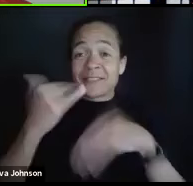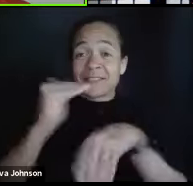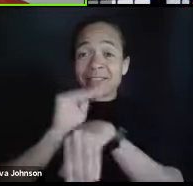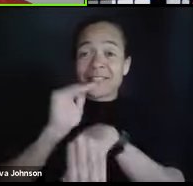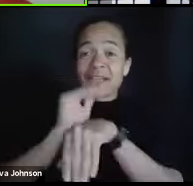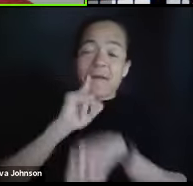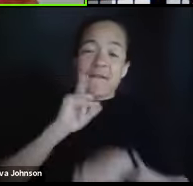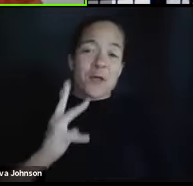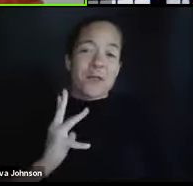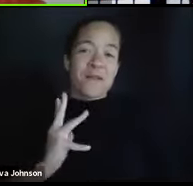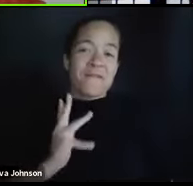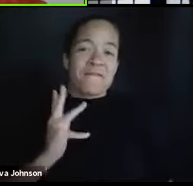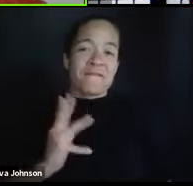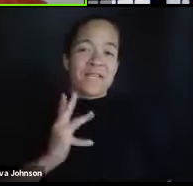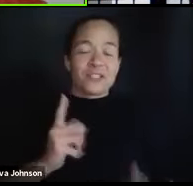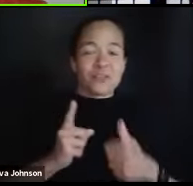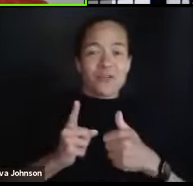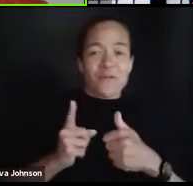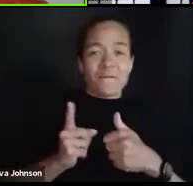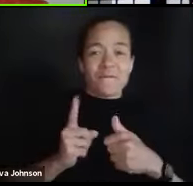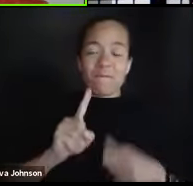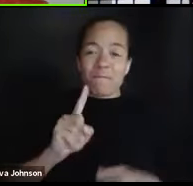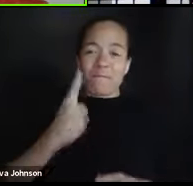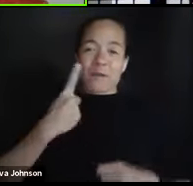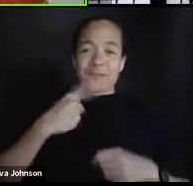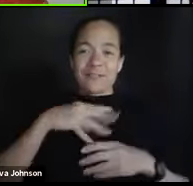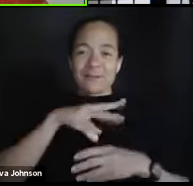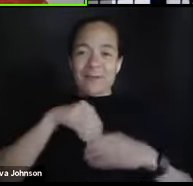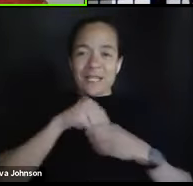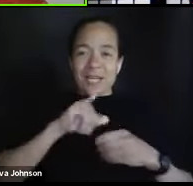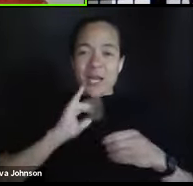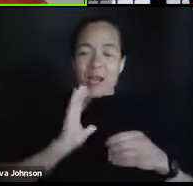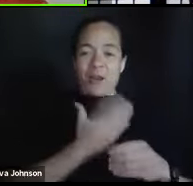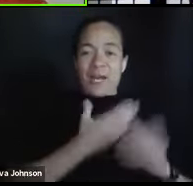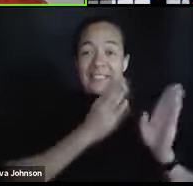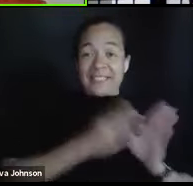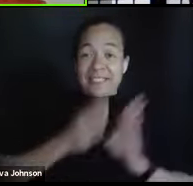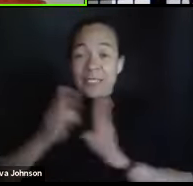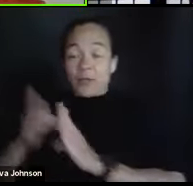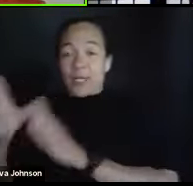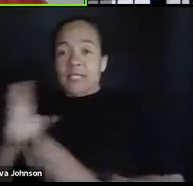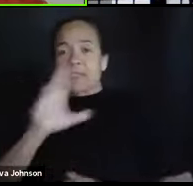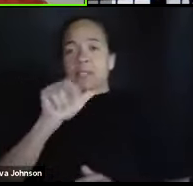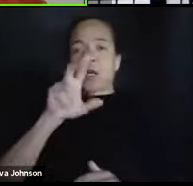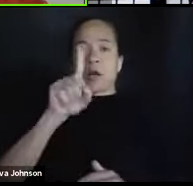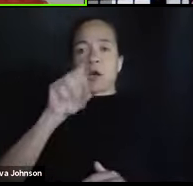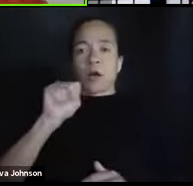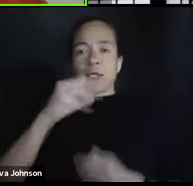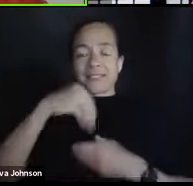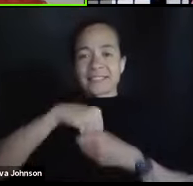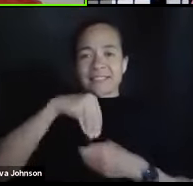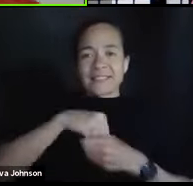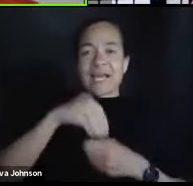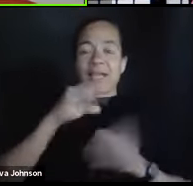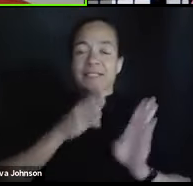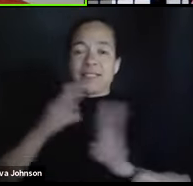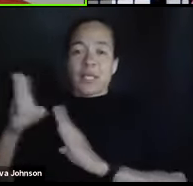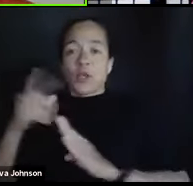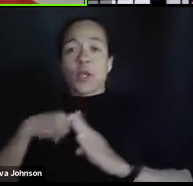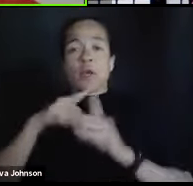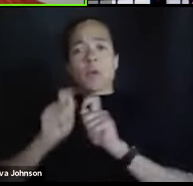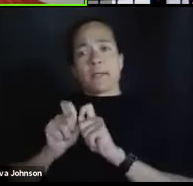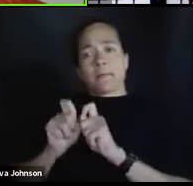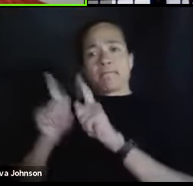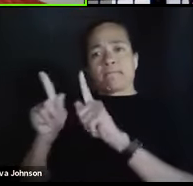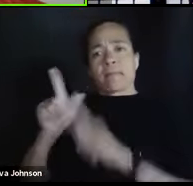first in our series of the Cards Insider Series. We are very excited to have you all here tonight. We are streaming live via Facebook,